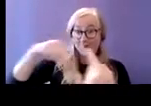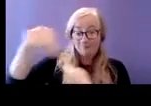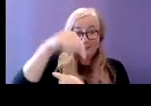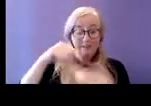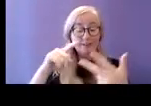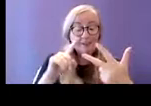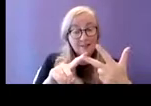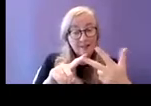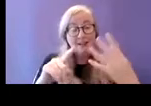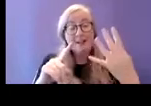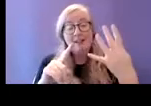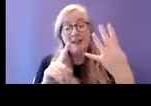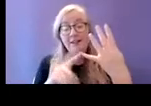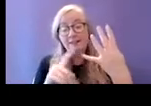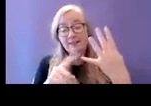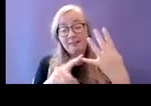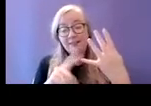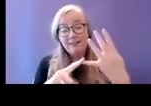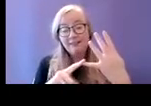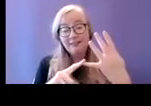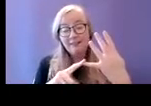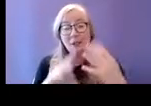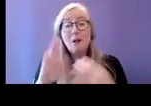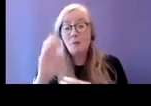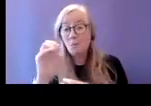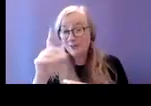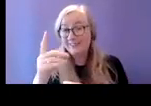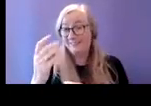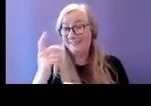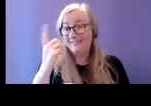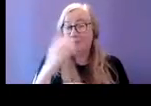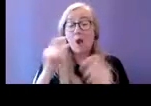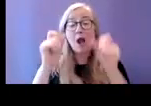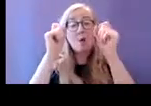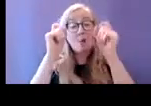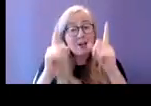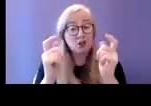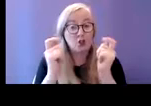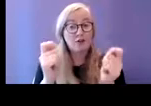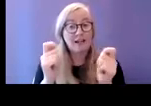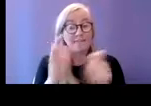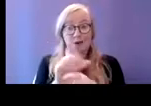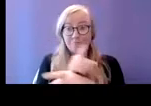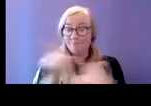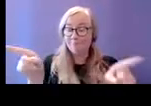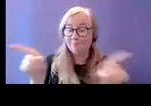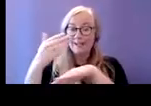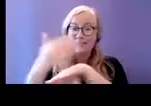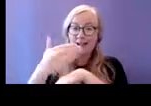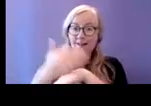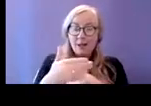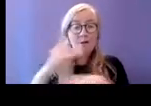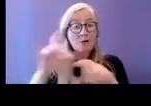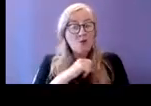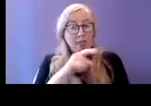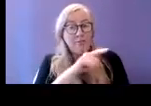that Breej raised around awareness and training for staff just so that they feel prepared and equipped and supported